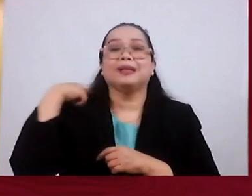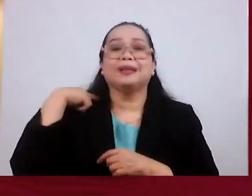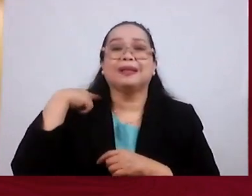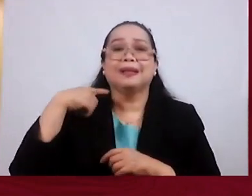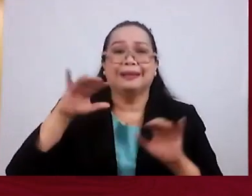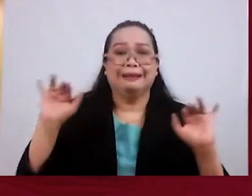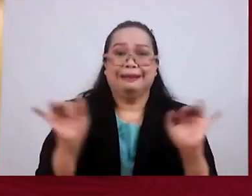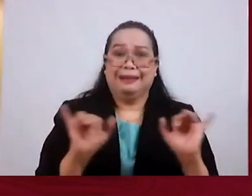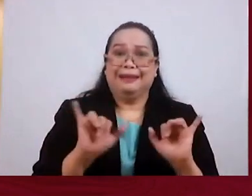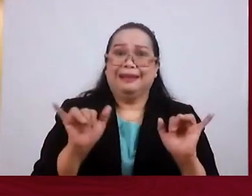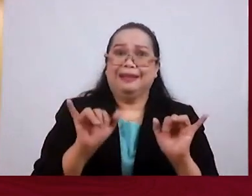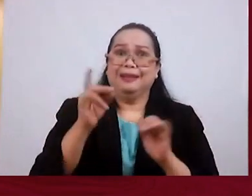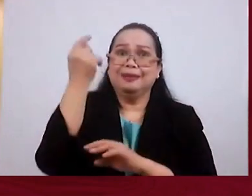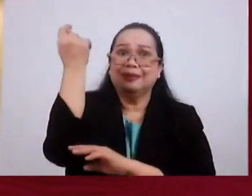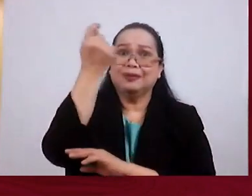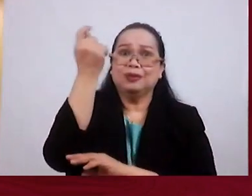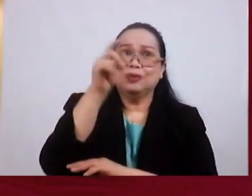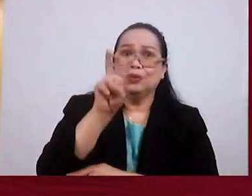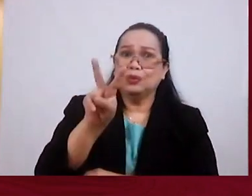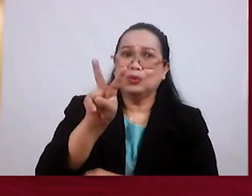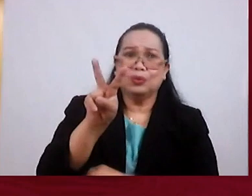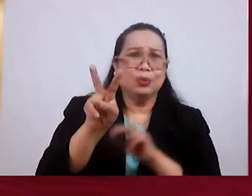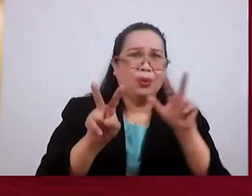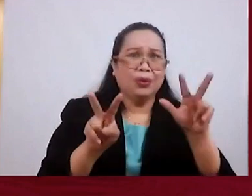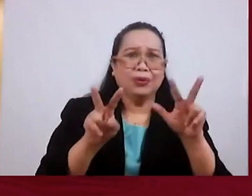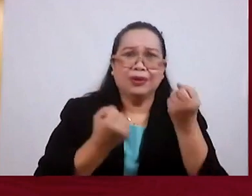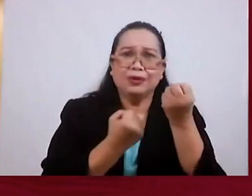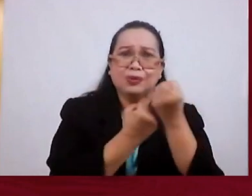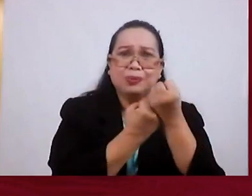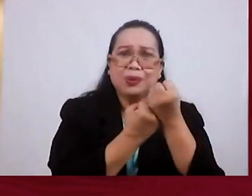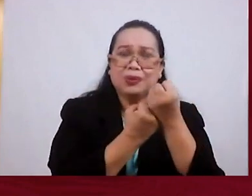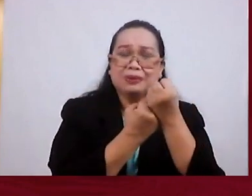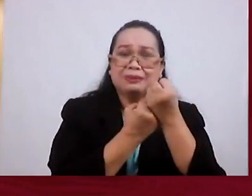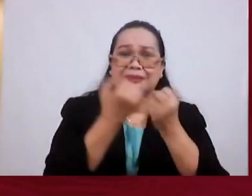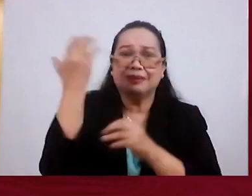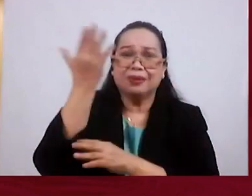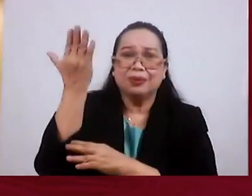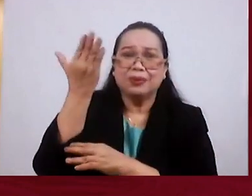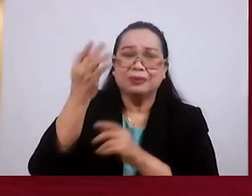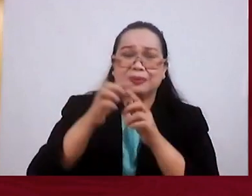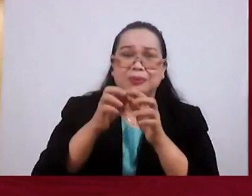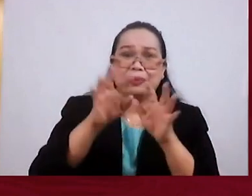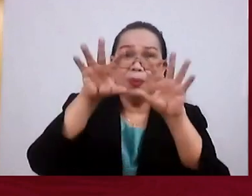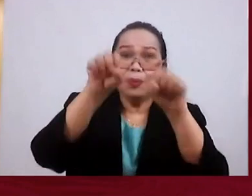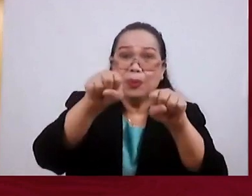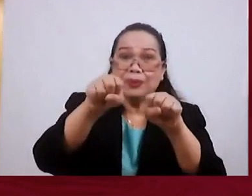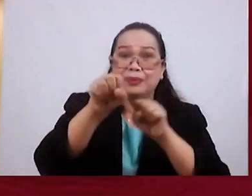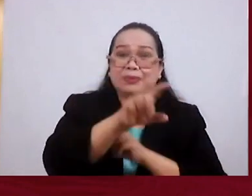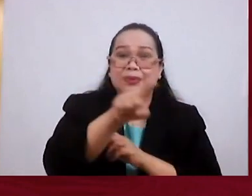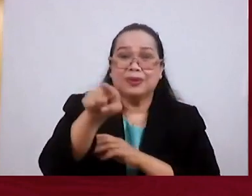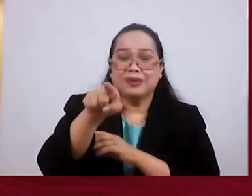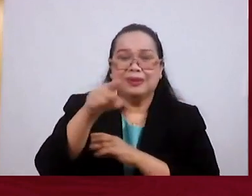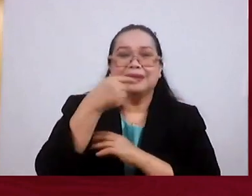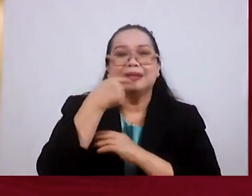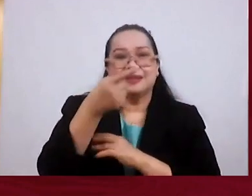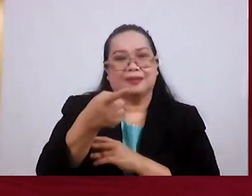on the testimony of two or three witnesses. And he will go on later to say,